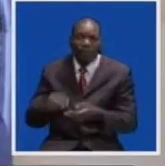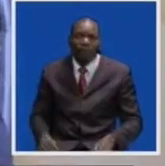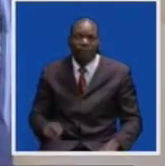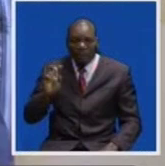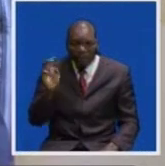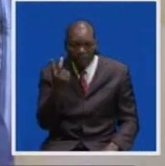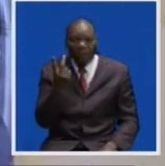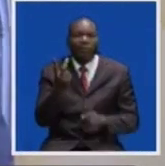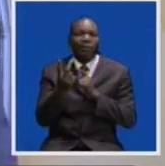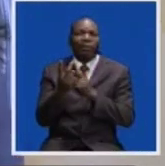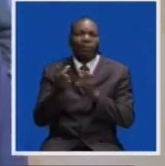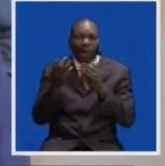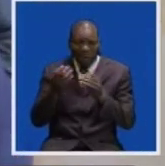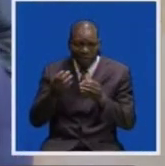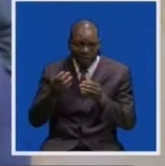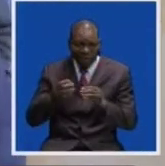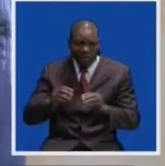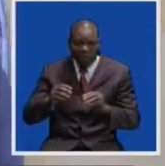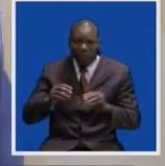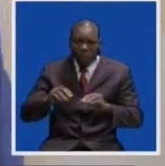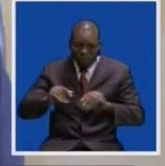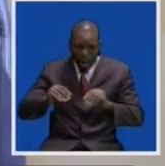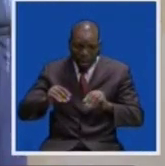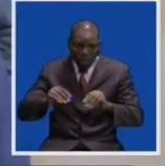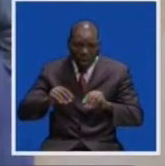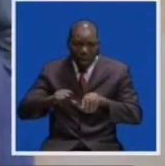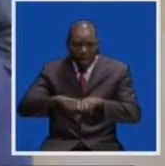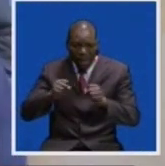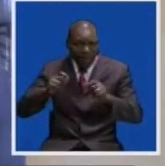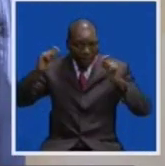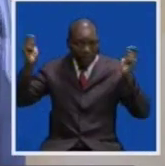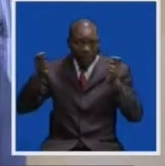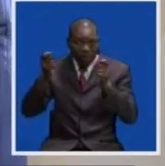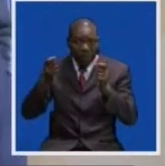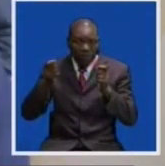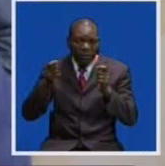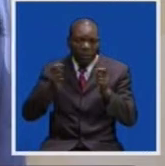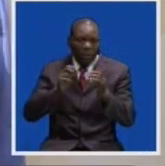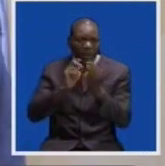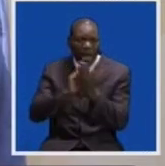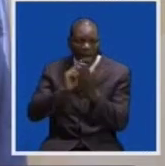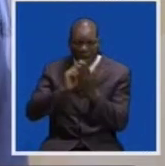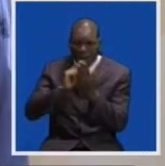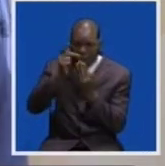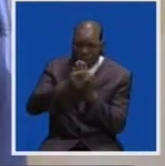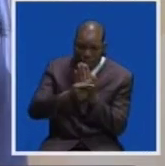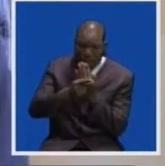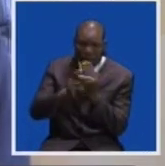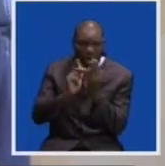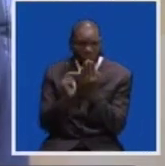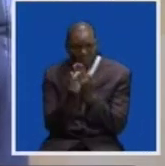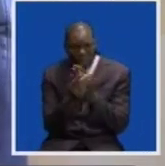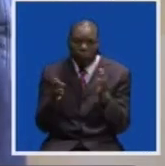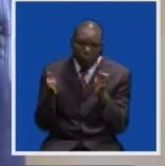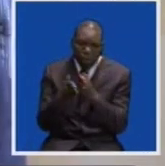to do the groundbreaking ceremony for a mini-hospital in Kazabani in Kaoma. As you know, we